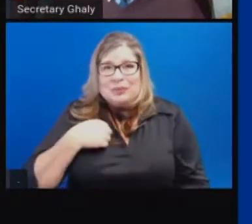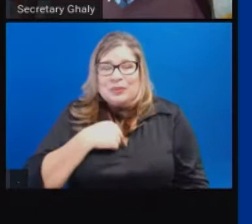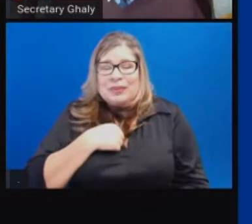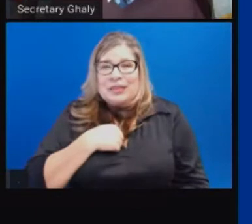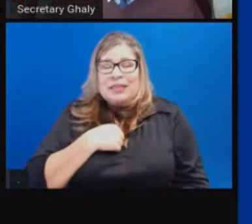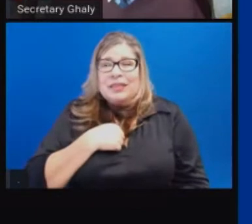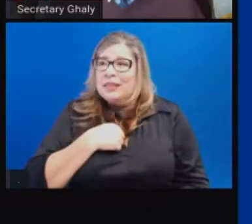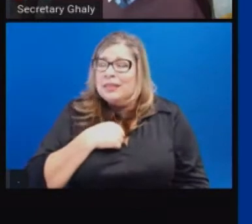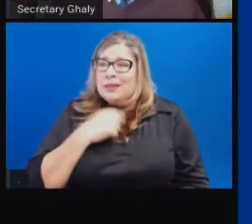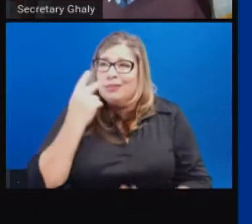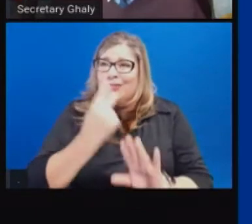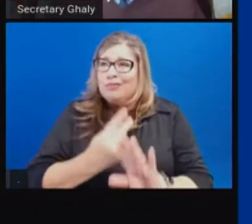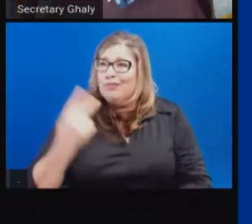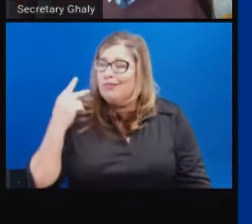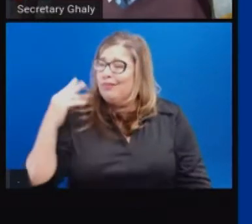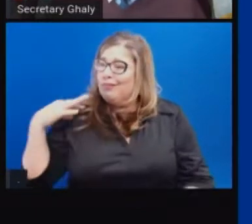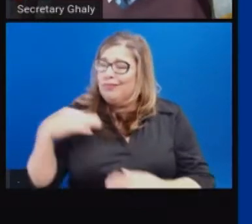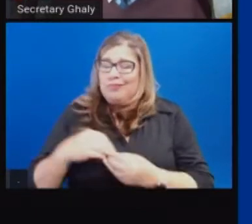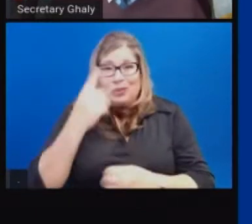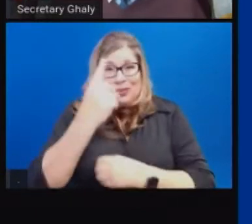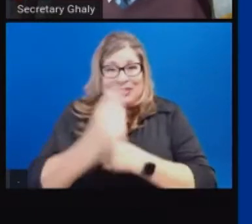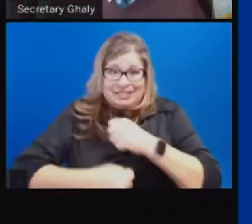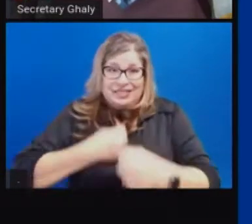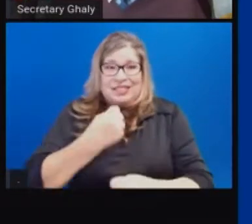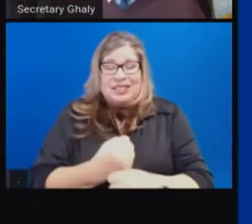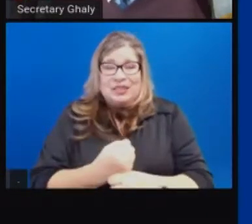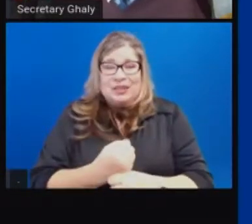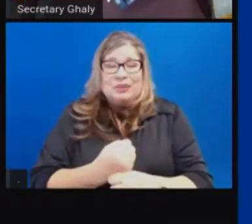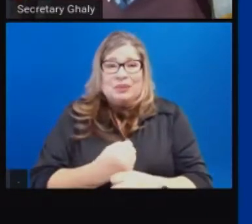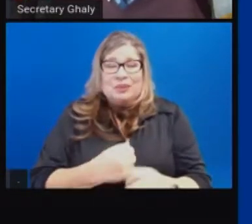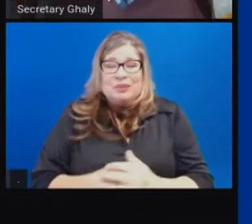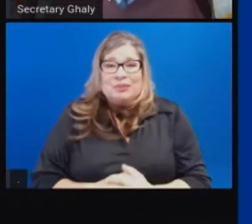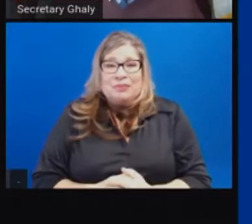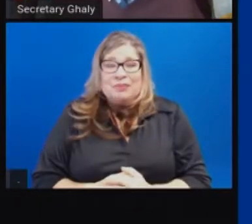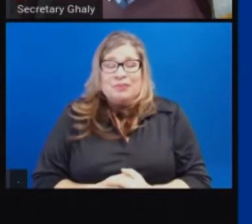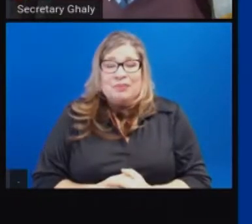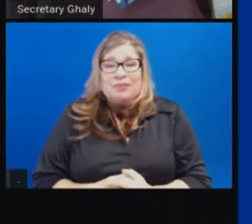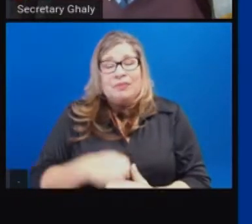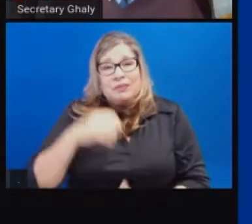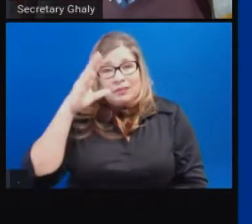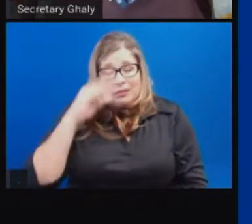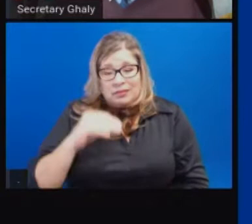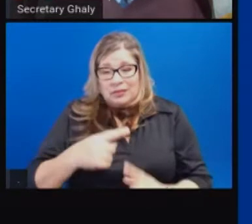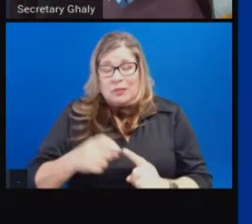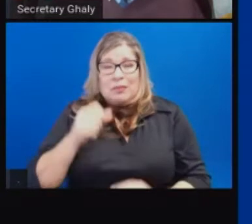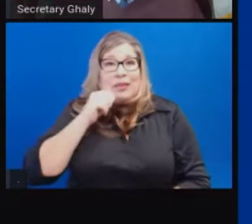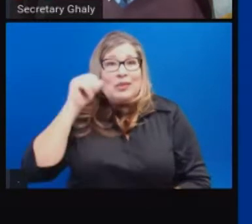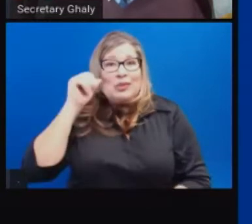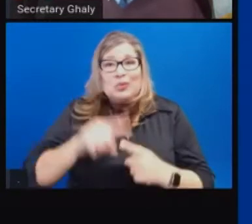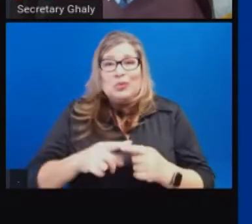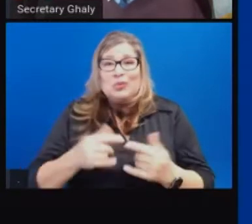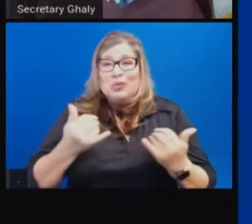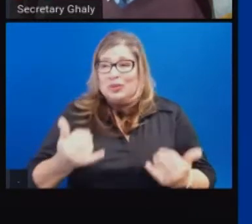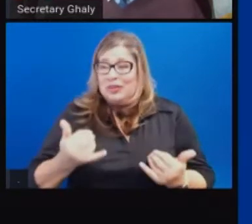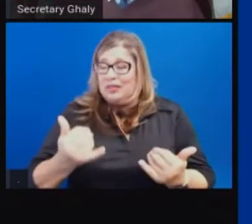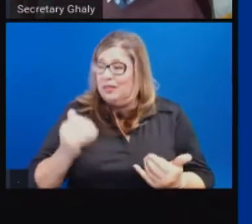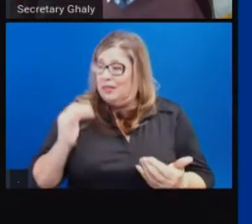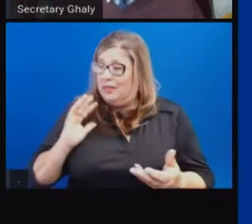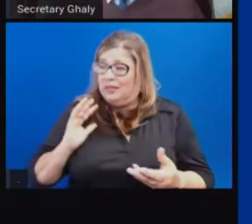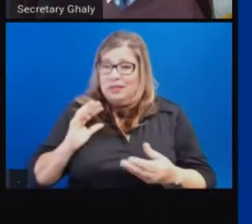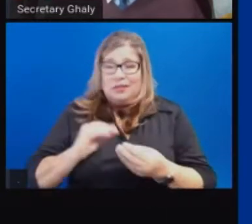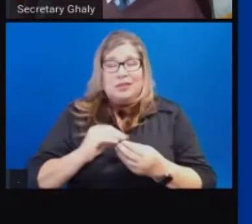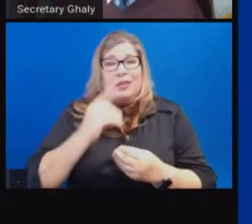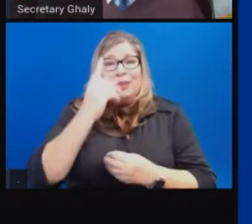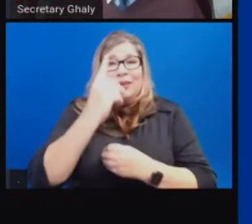year has been like, and I'll just remind you that we mark, over the course of yesterday and today, really a